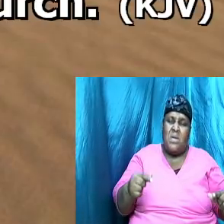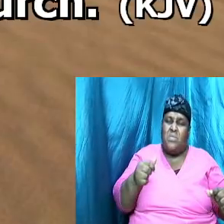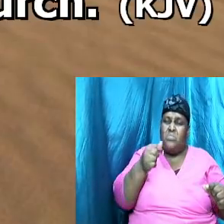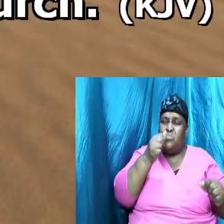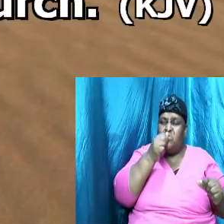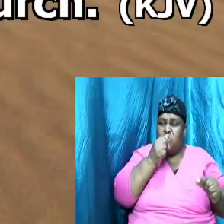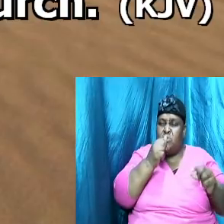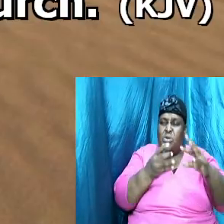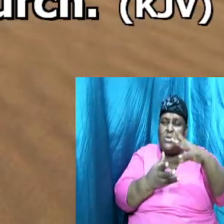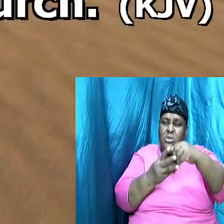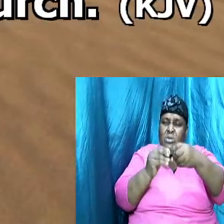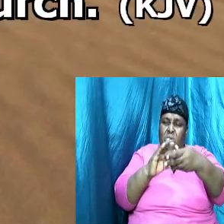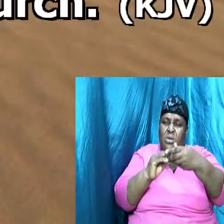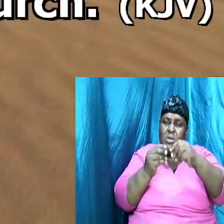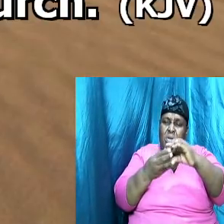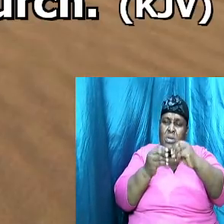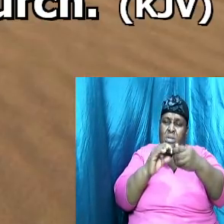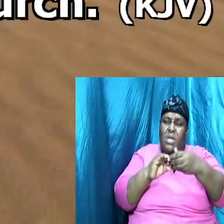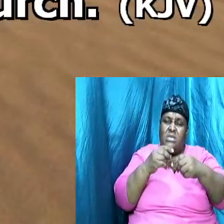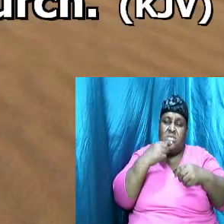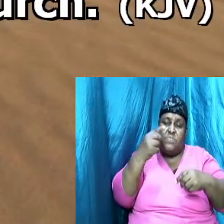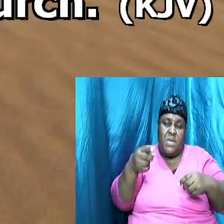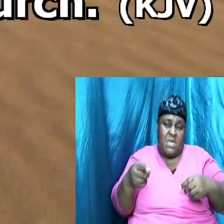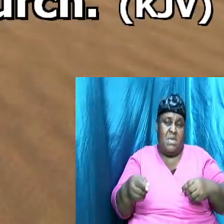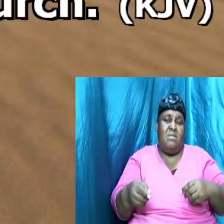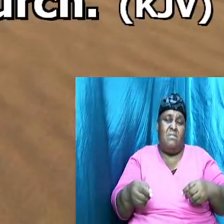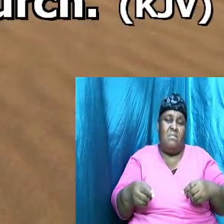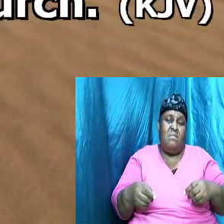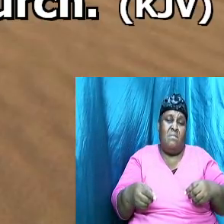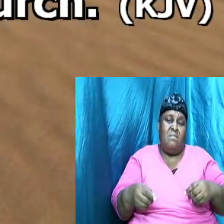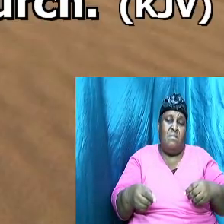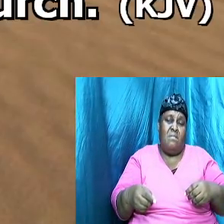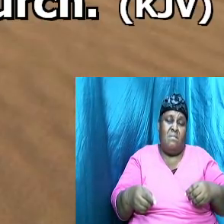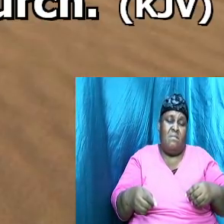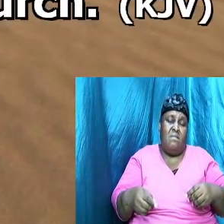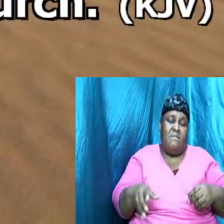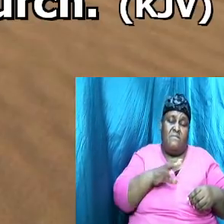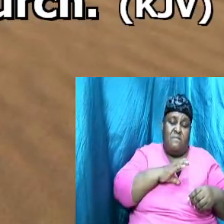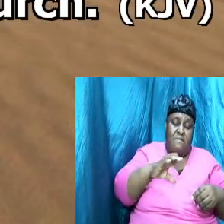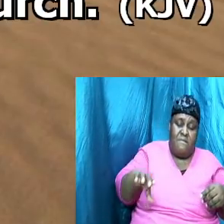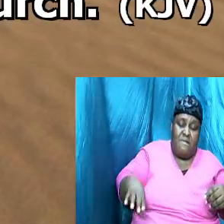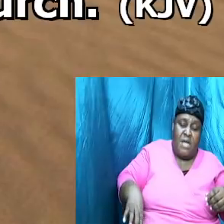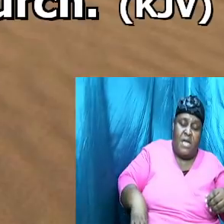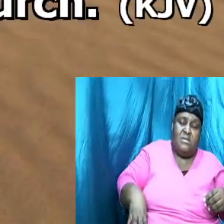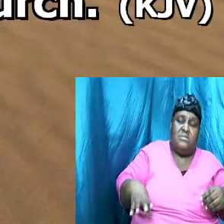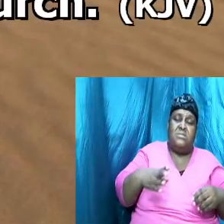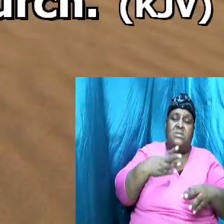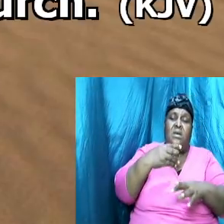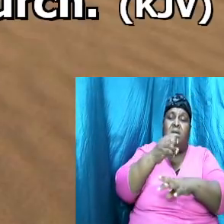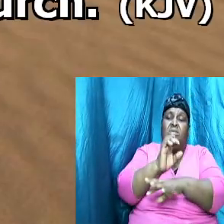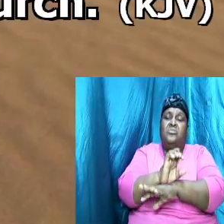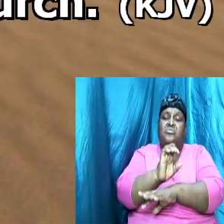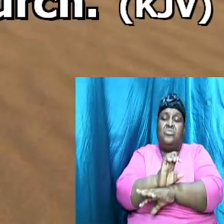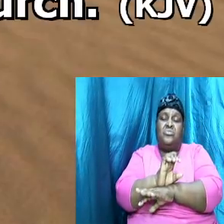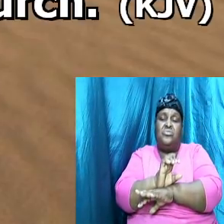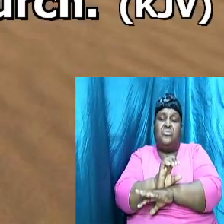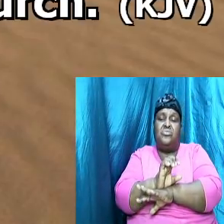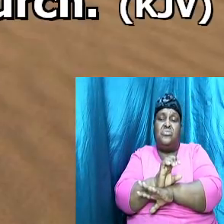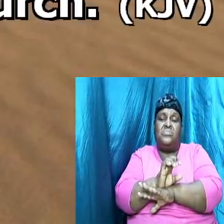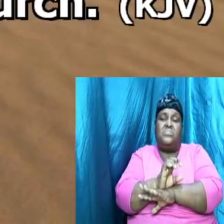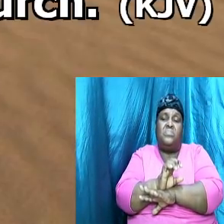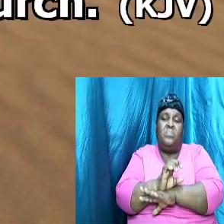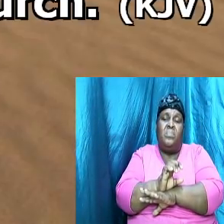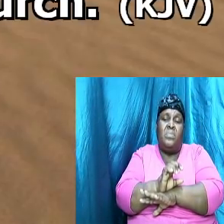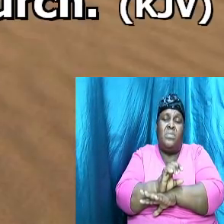concerning Christ and the church I wonder brothers and sisters if we can see a linkage